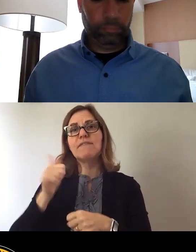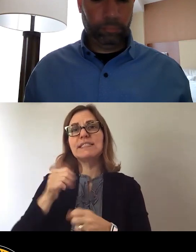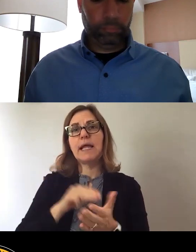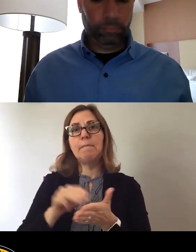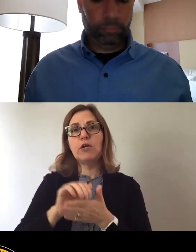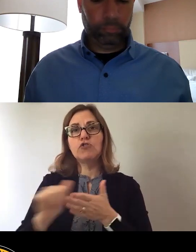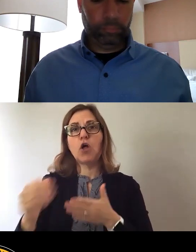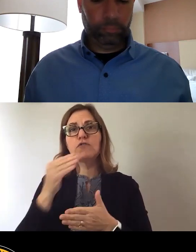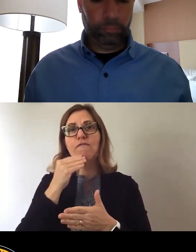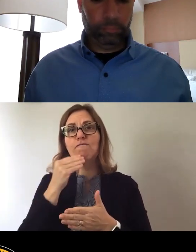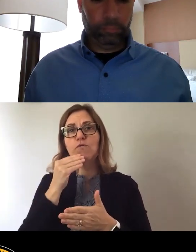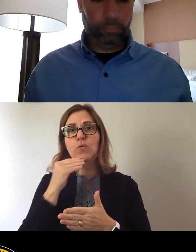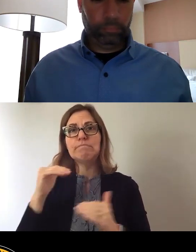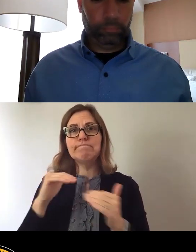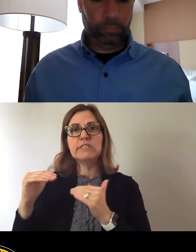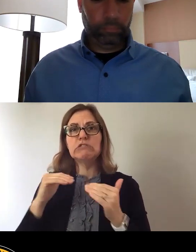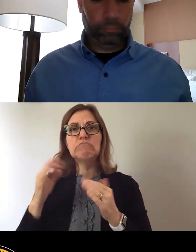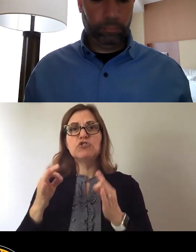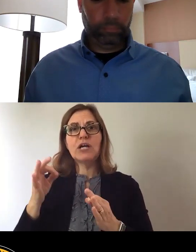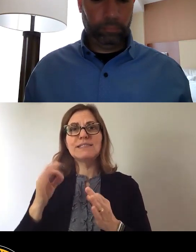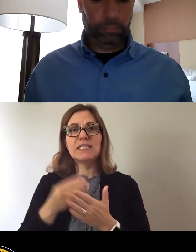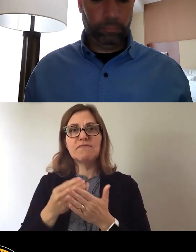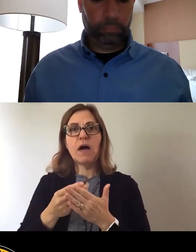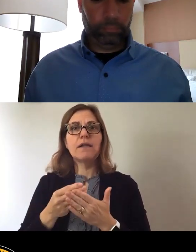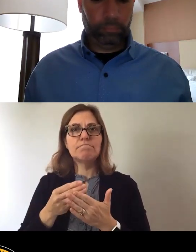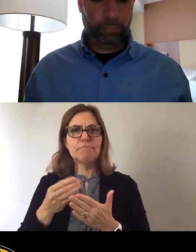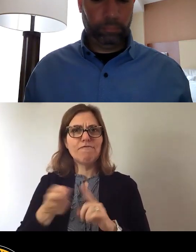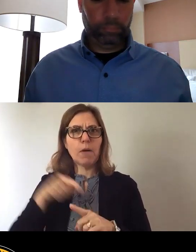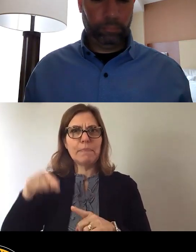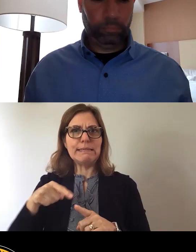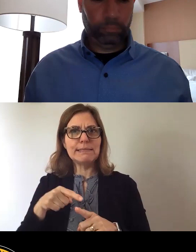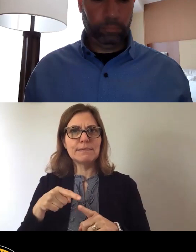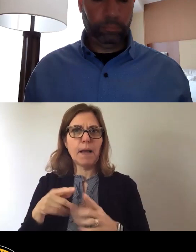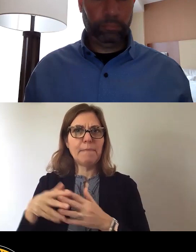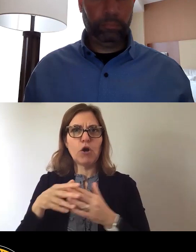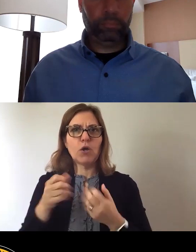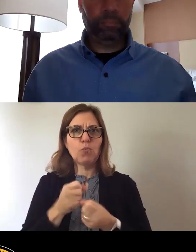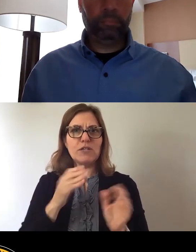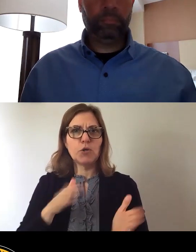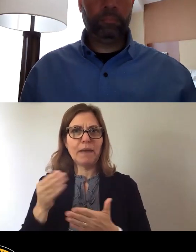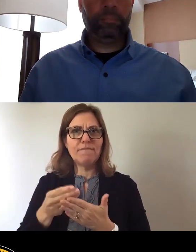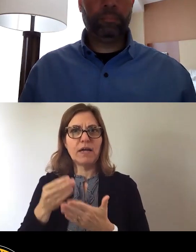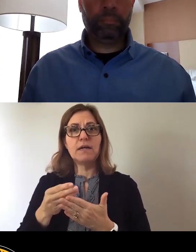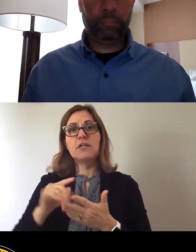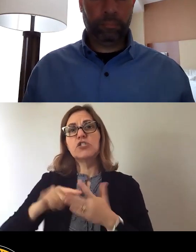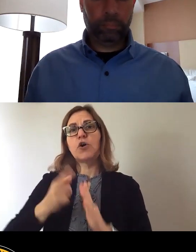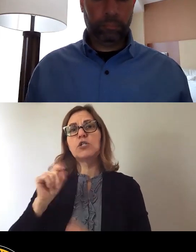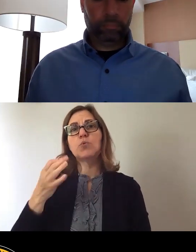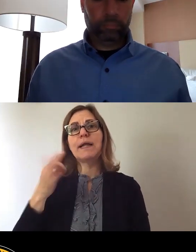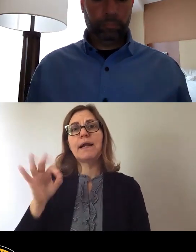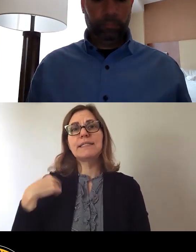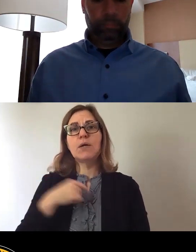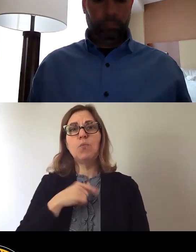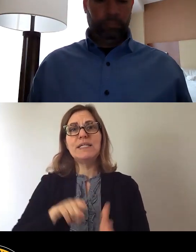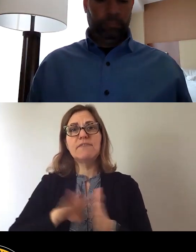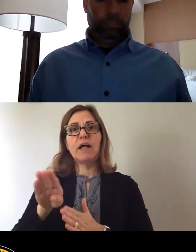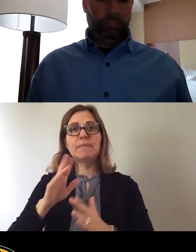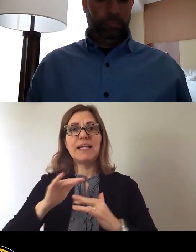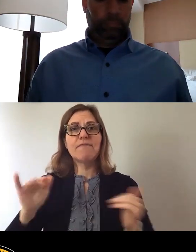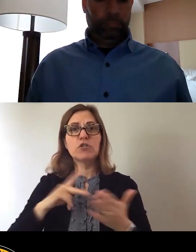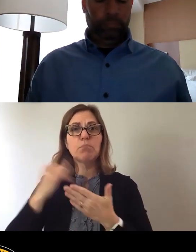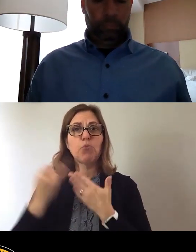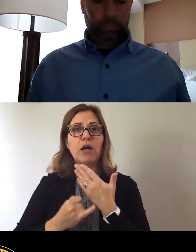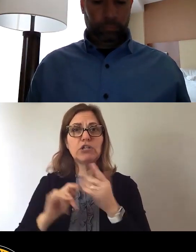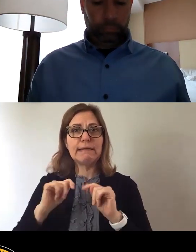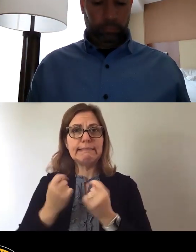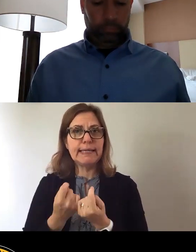justice fund with the American Rescue Plan Act money. Starting in 2019, we developed a diverse project team made up of community